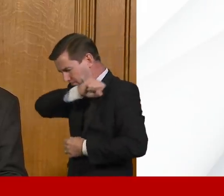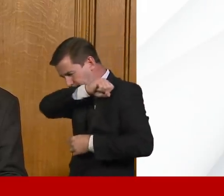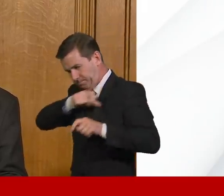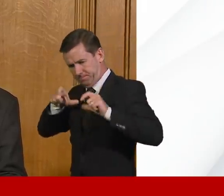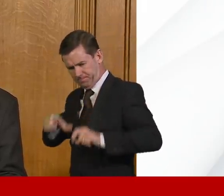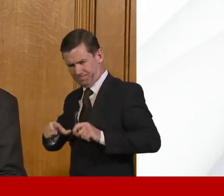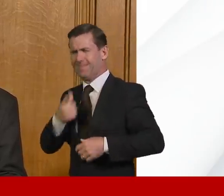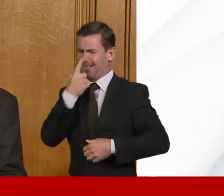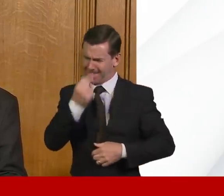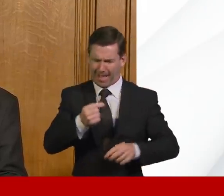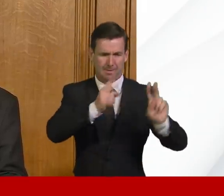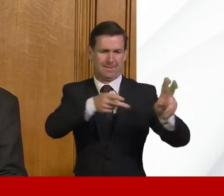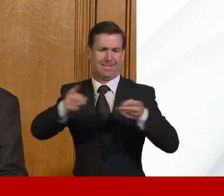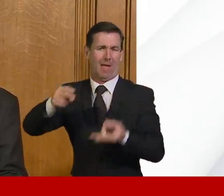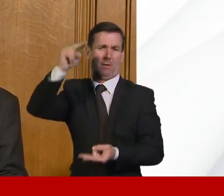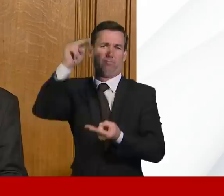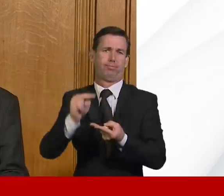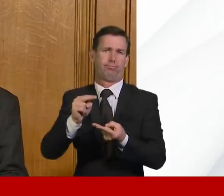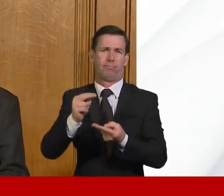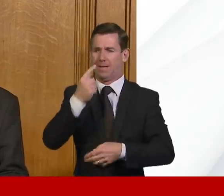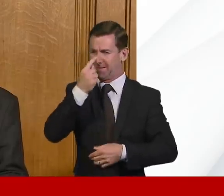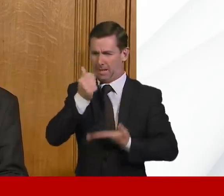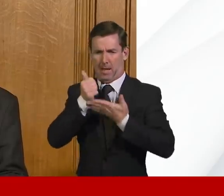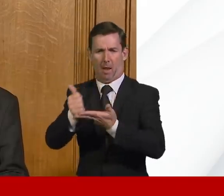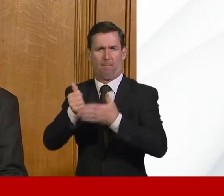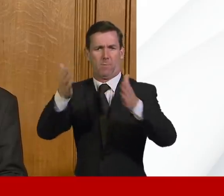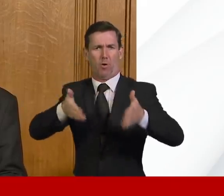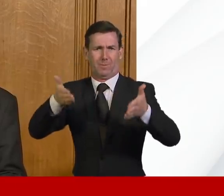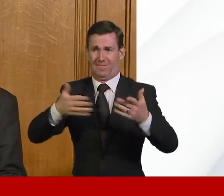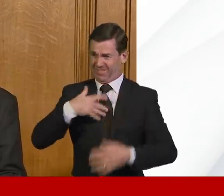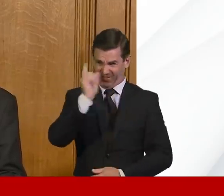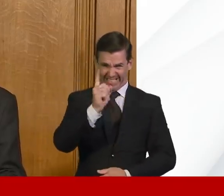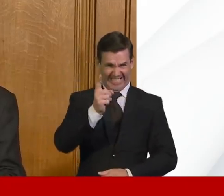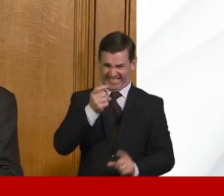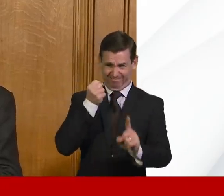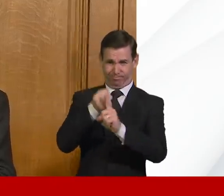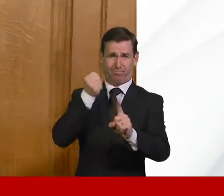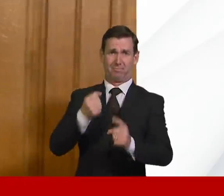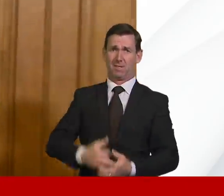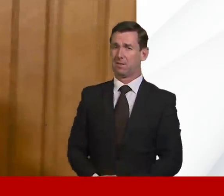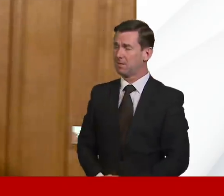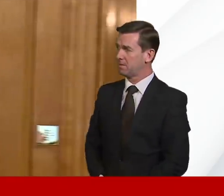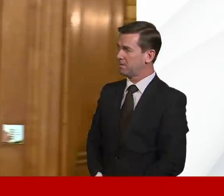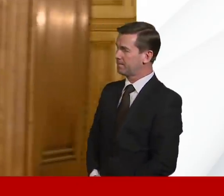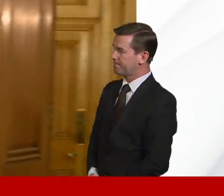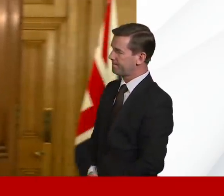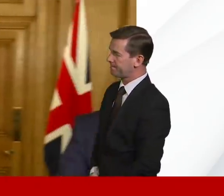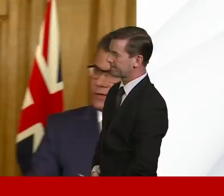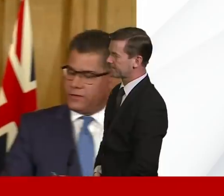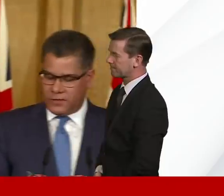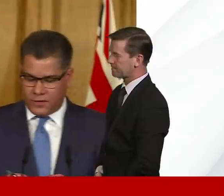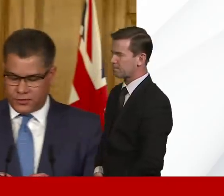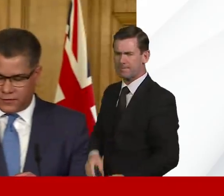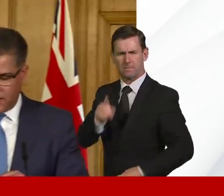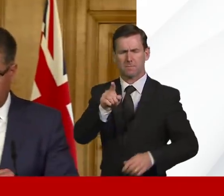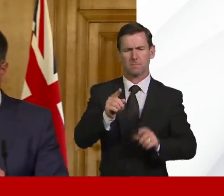deaths and less pressure on the NHS. It is that stark for all of us. Brendan, just coming back to your question about whether we're being